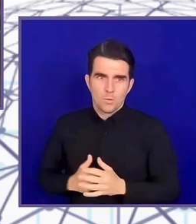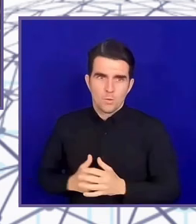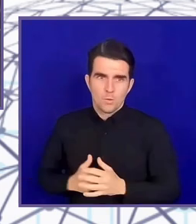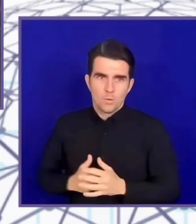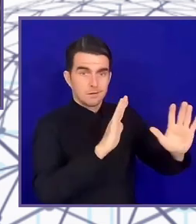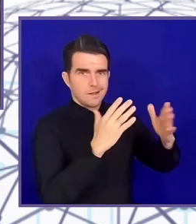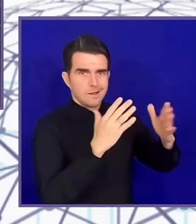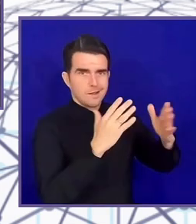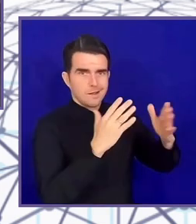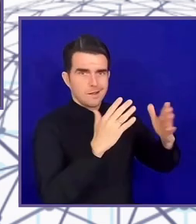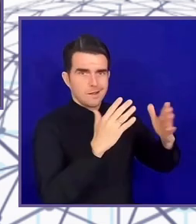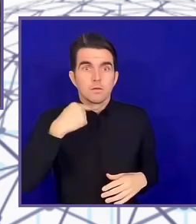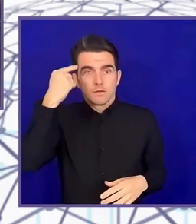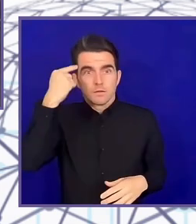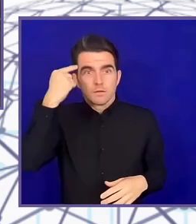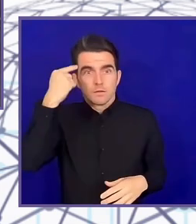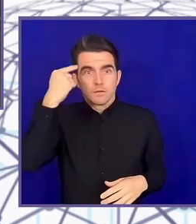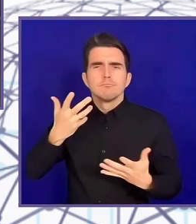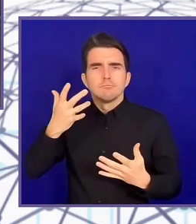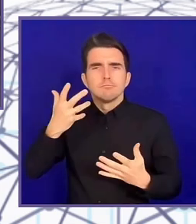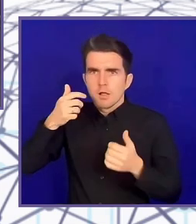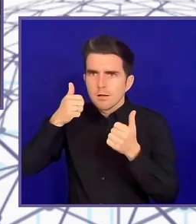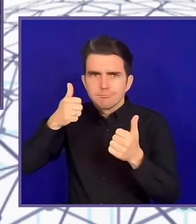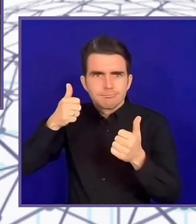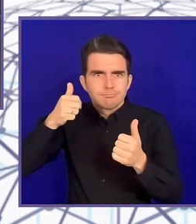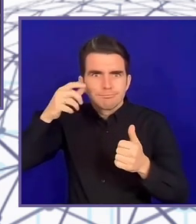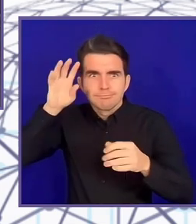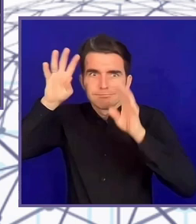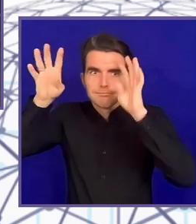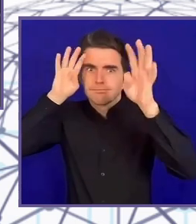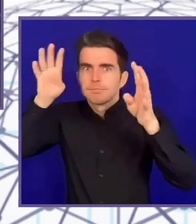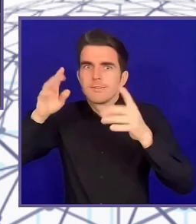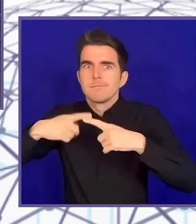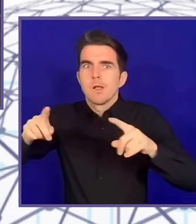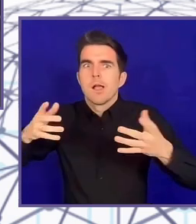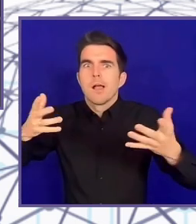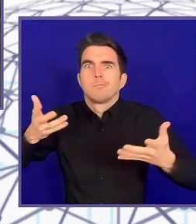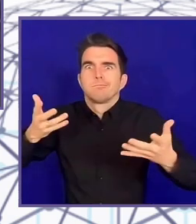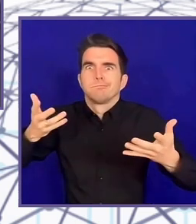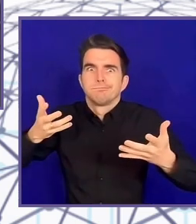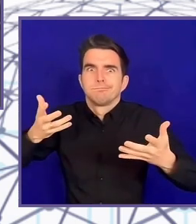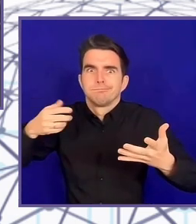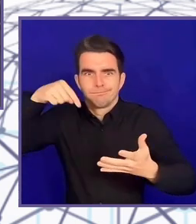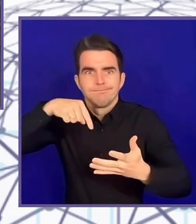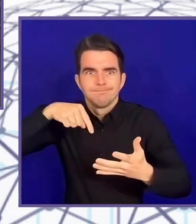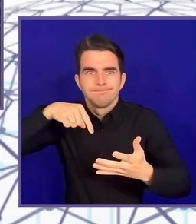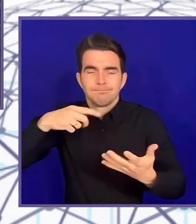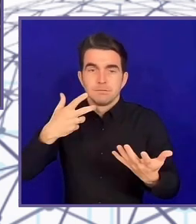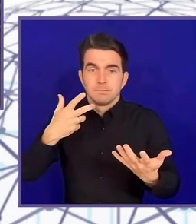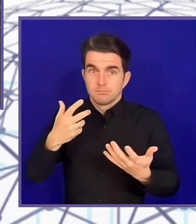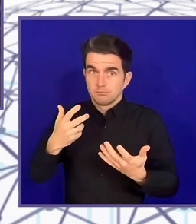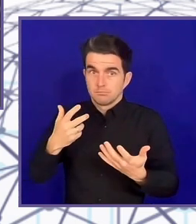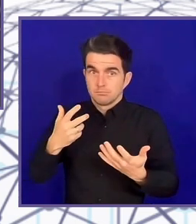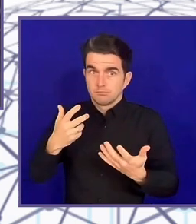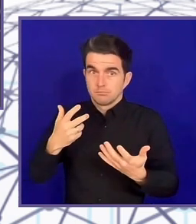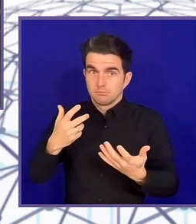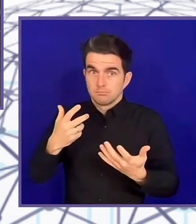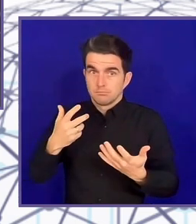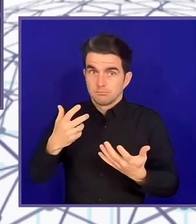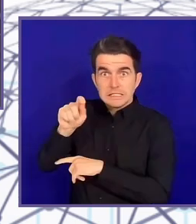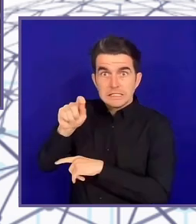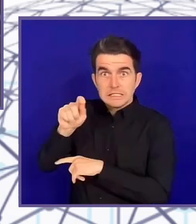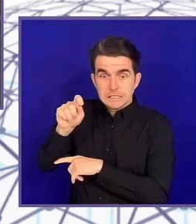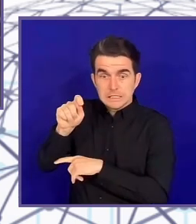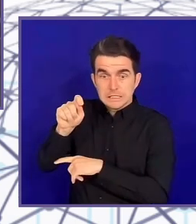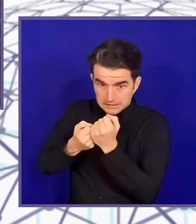new tech is tested in Africa, because sometimes there are fewer regulations, it can be cheaper, and then it's